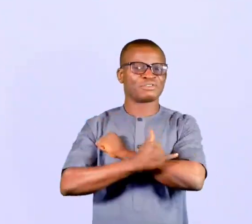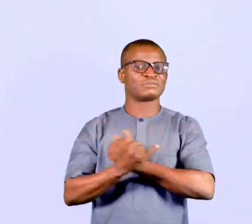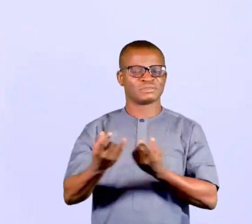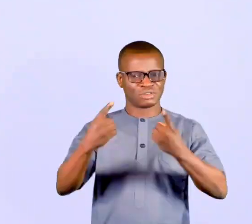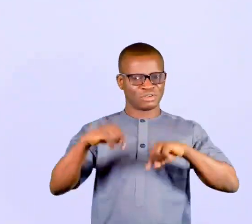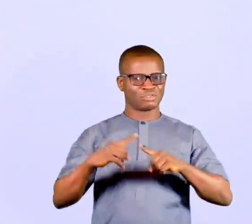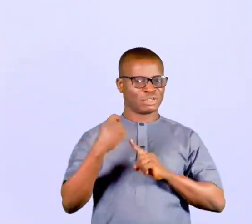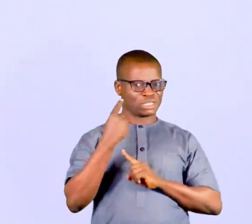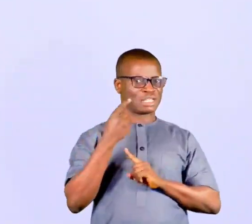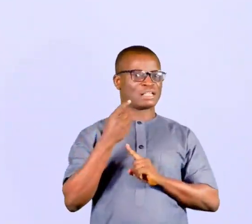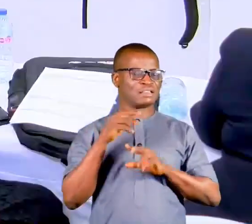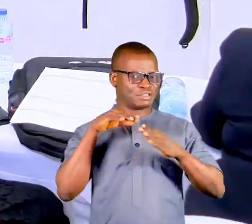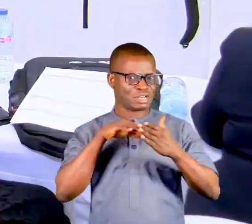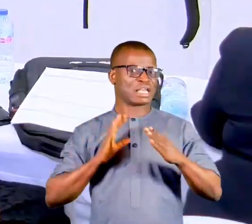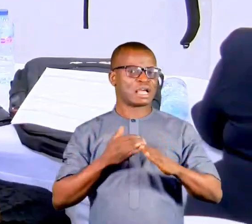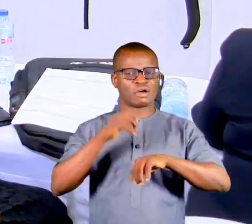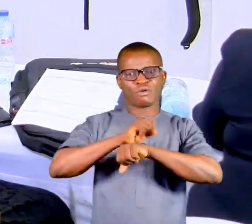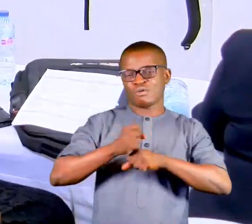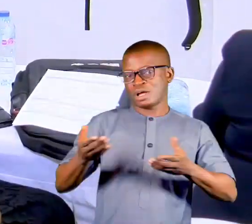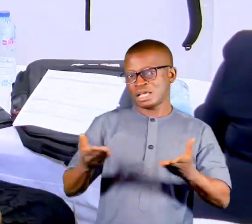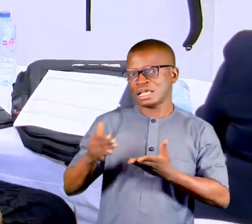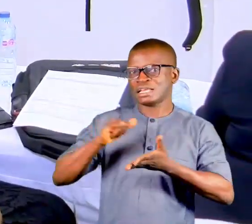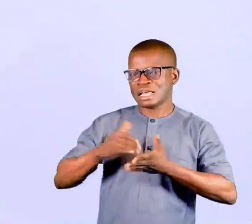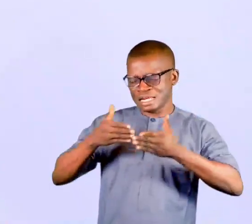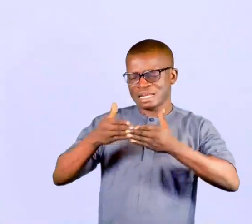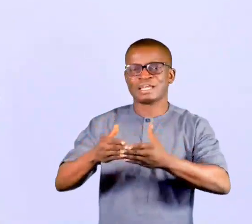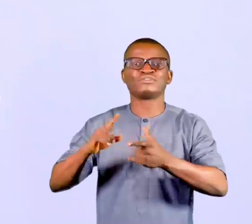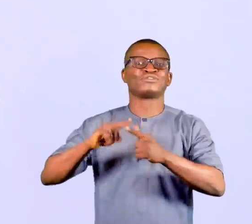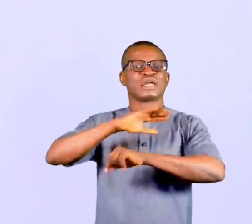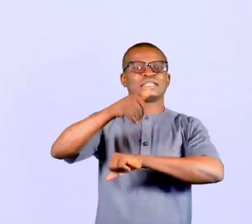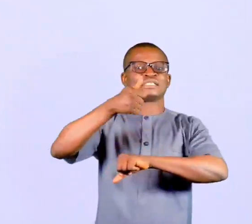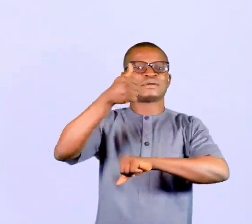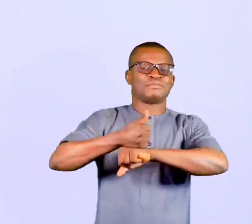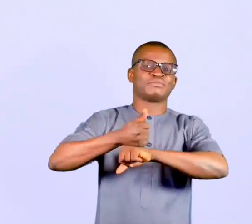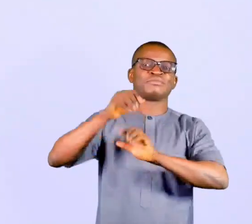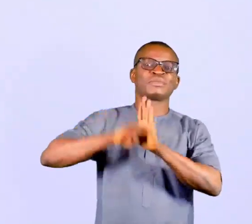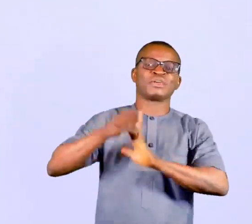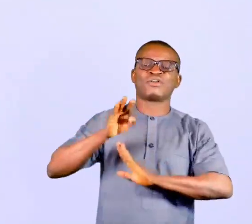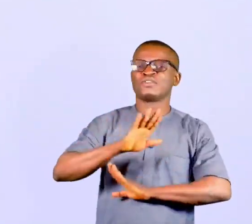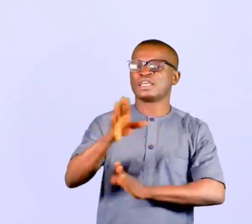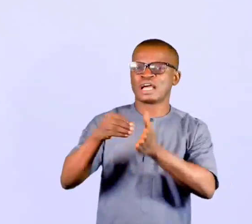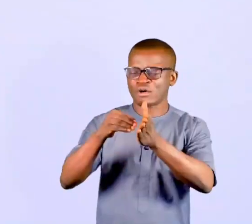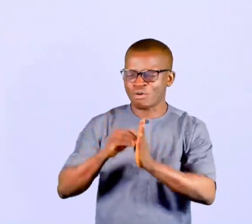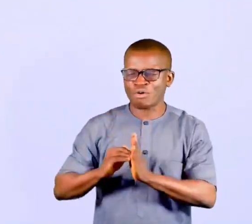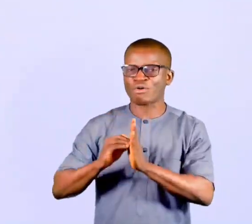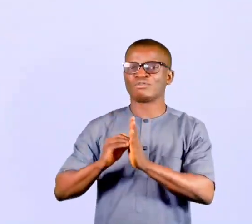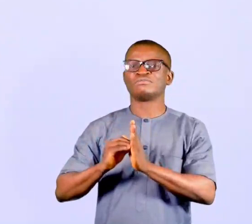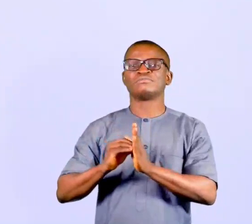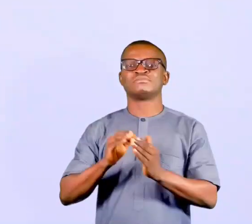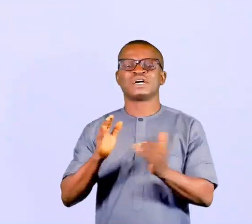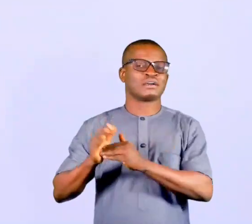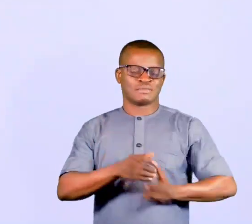work of Naptip and which guided the establishment of their own anti